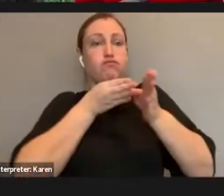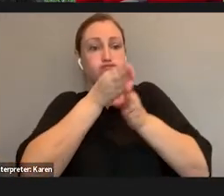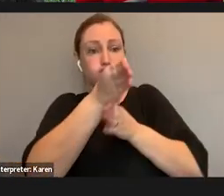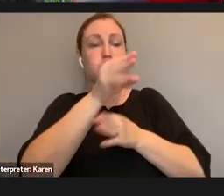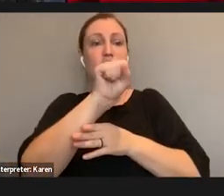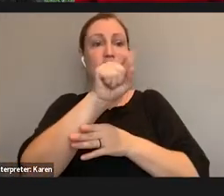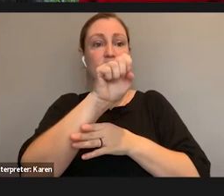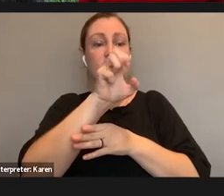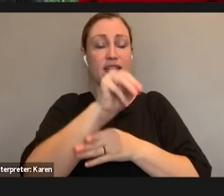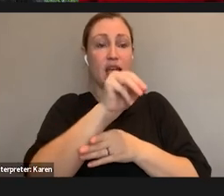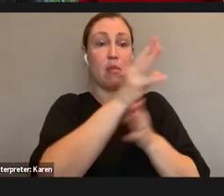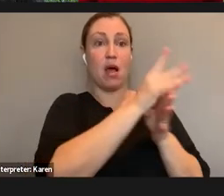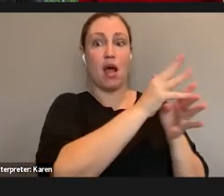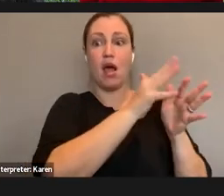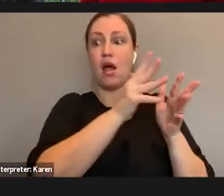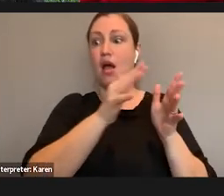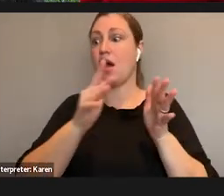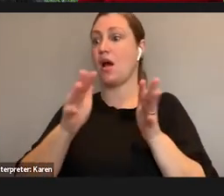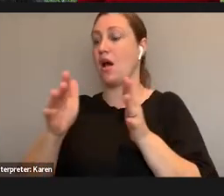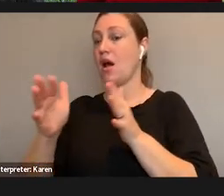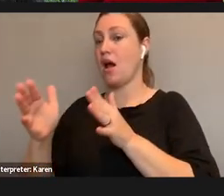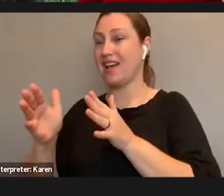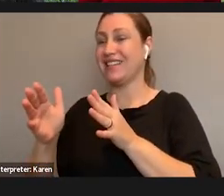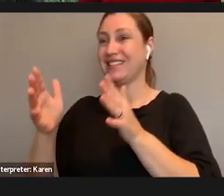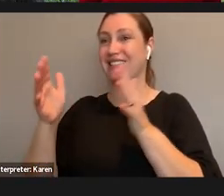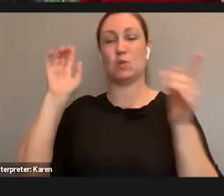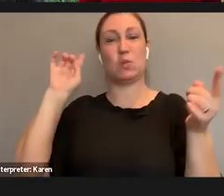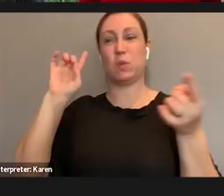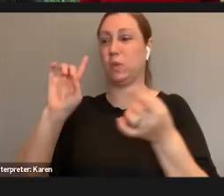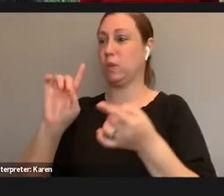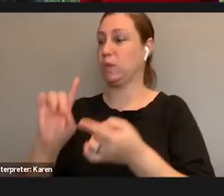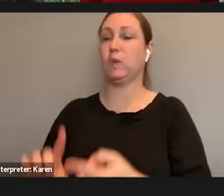exiting the other side and into the STEM workforce.